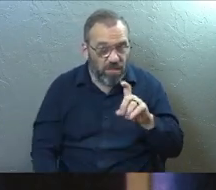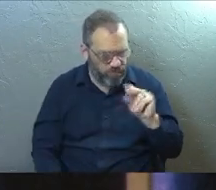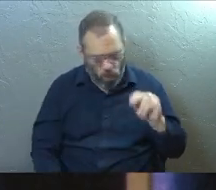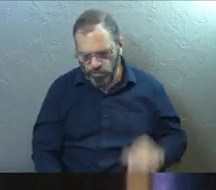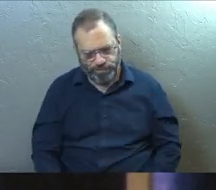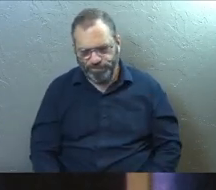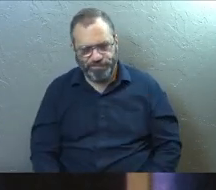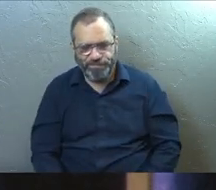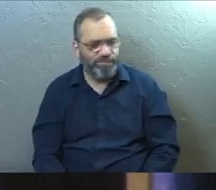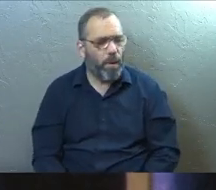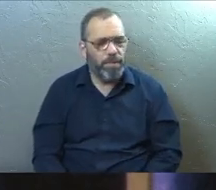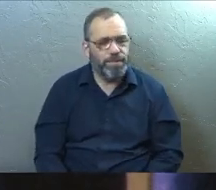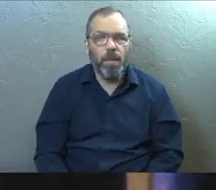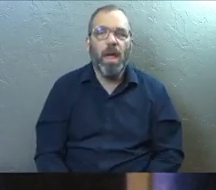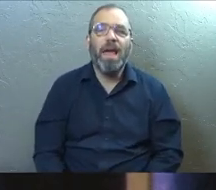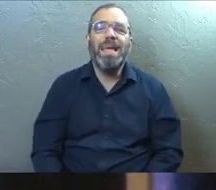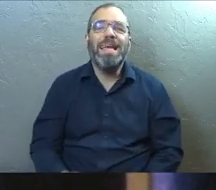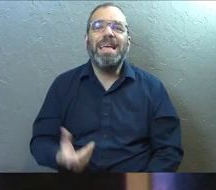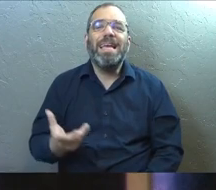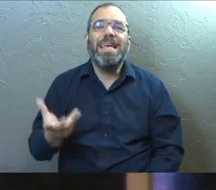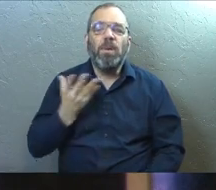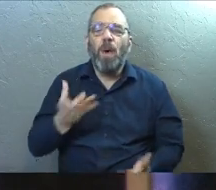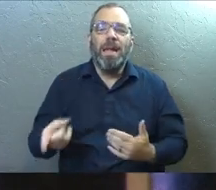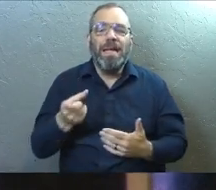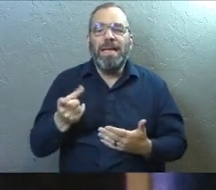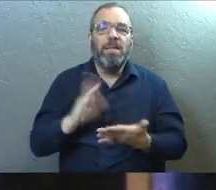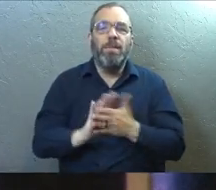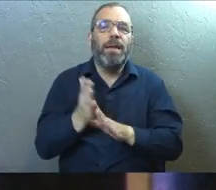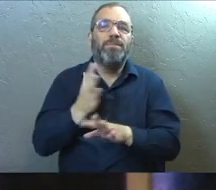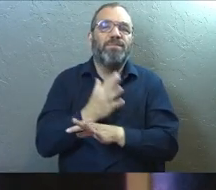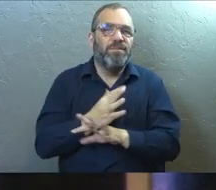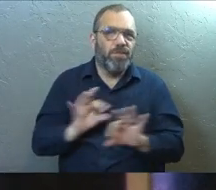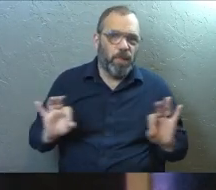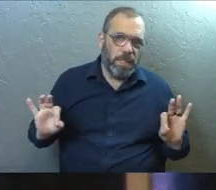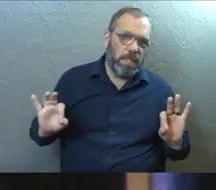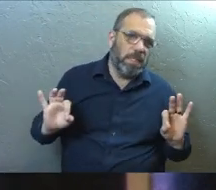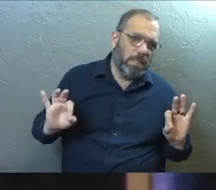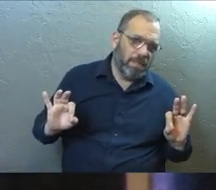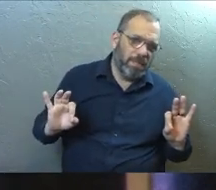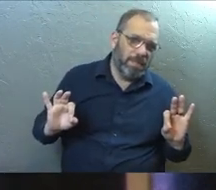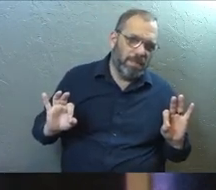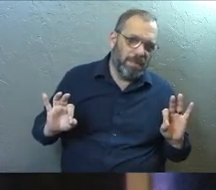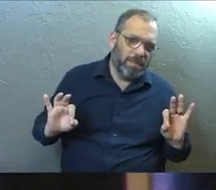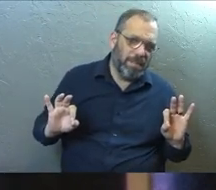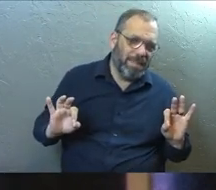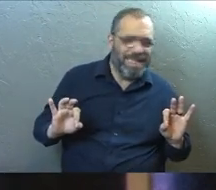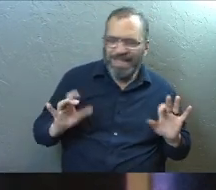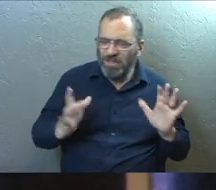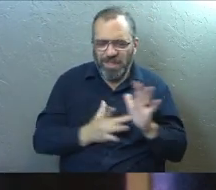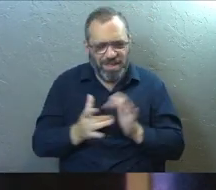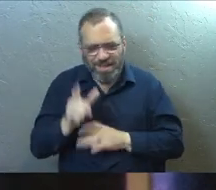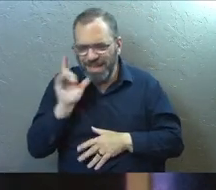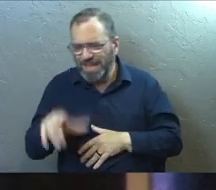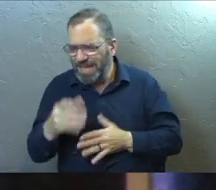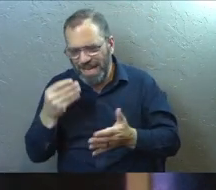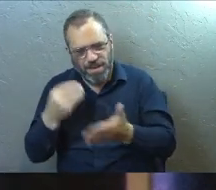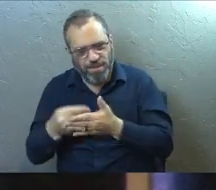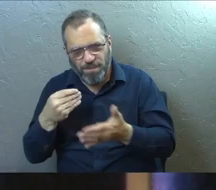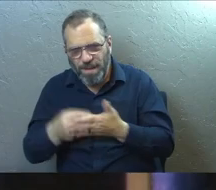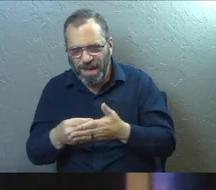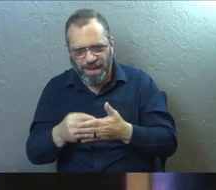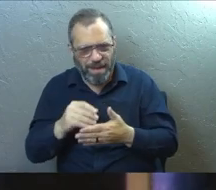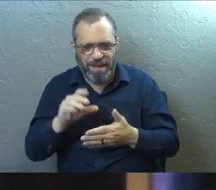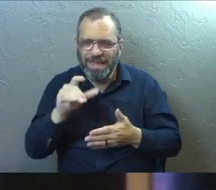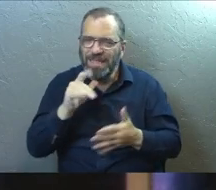No. It's because he wanted this man to be free. Jesus doesn't need your money. He doesn't need